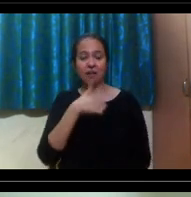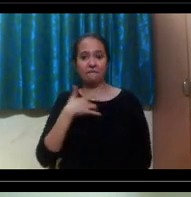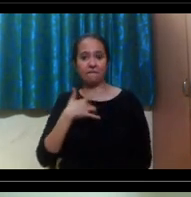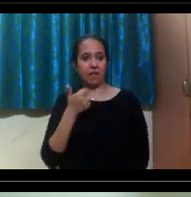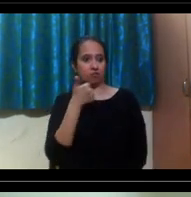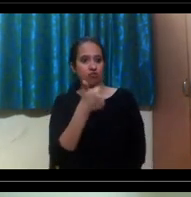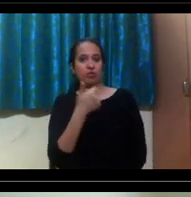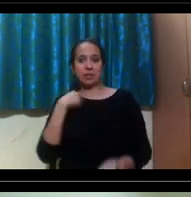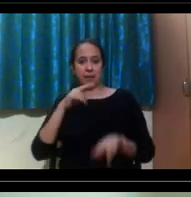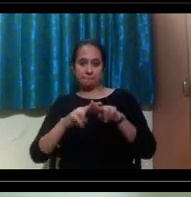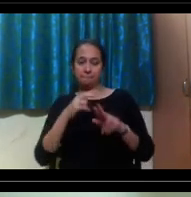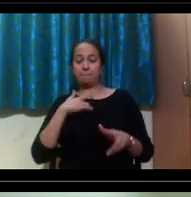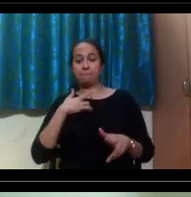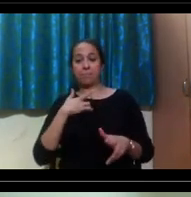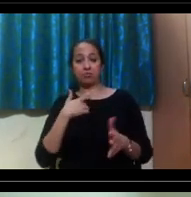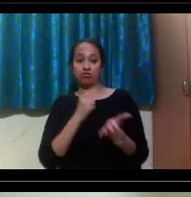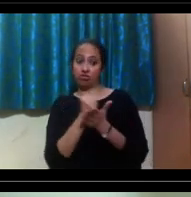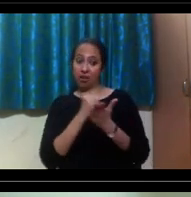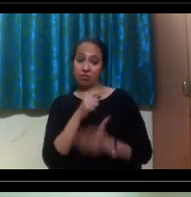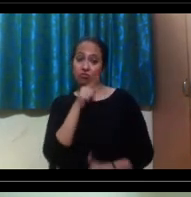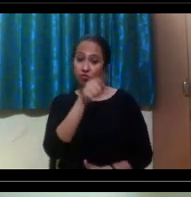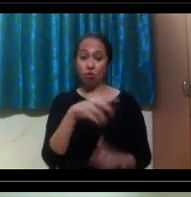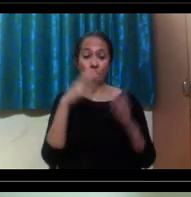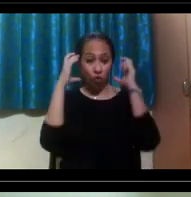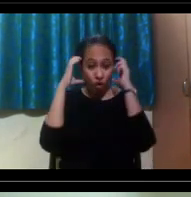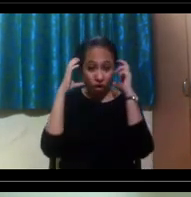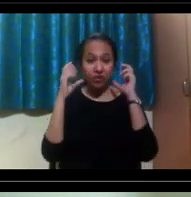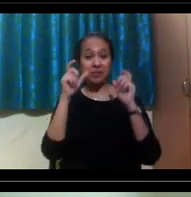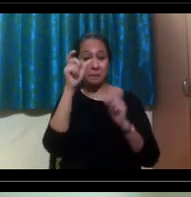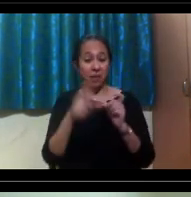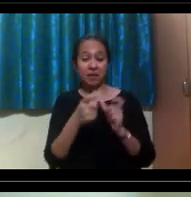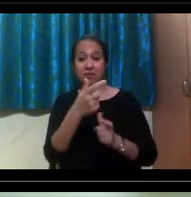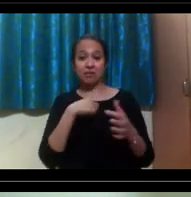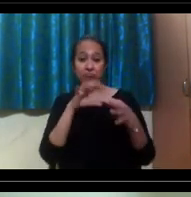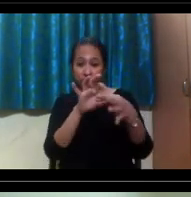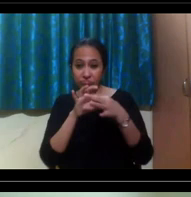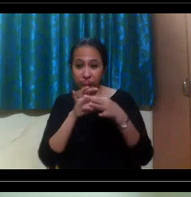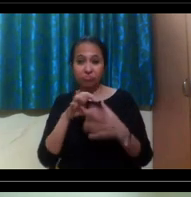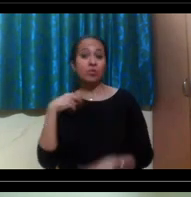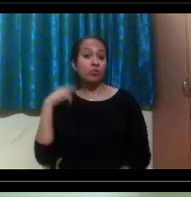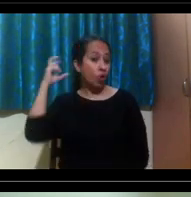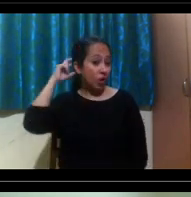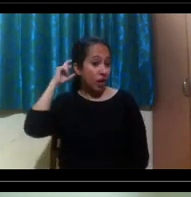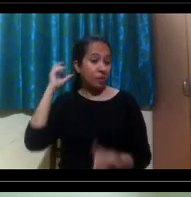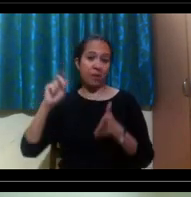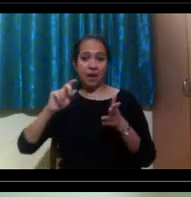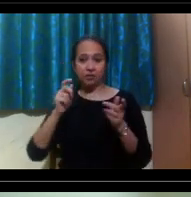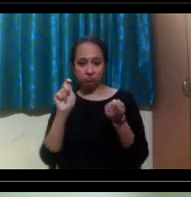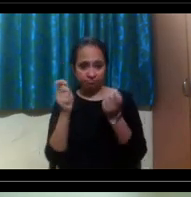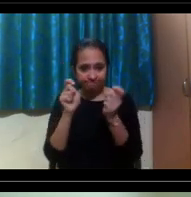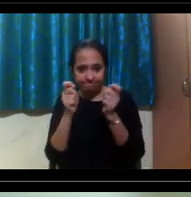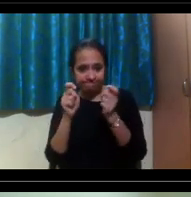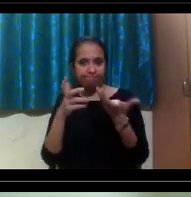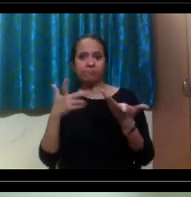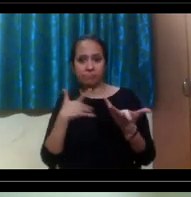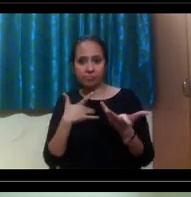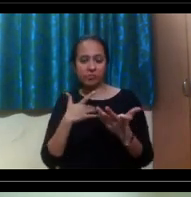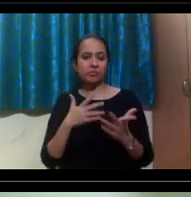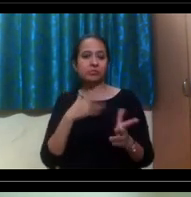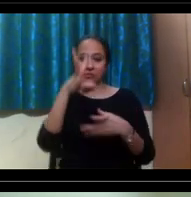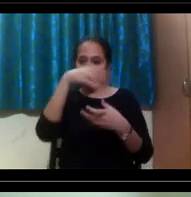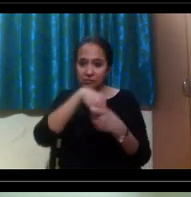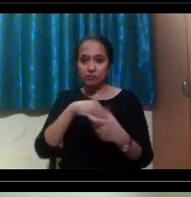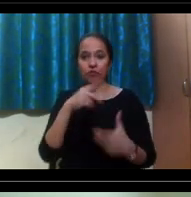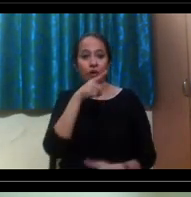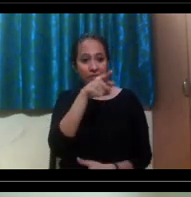can schedule an appointment with an audiologist, just in case I need to program my cochlear implants. So the procedure involved with